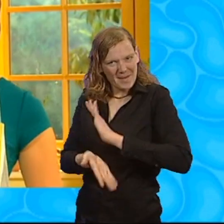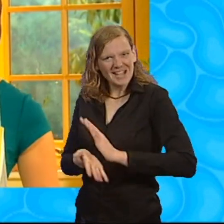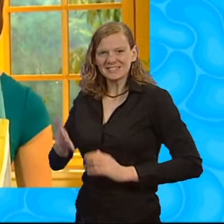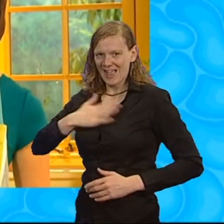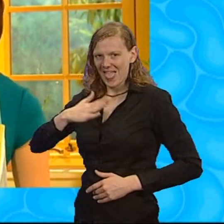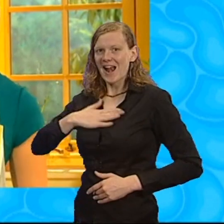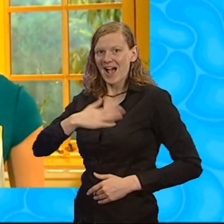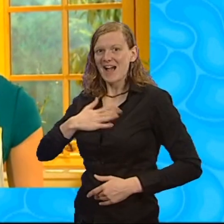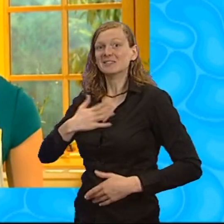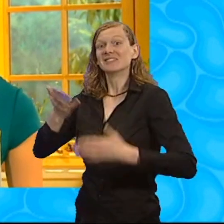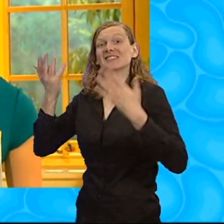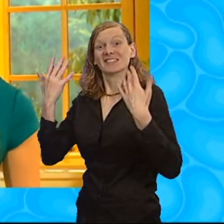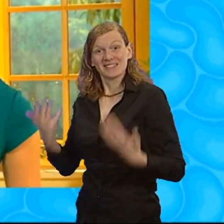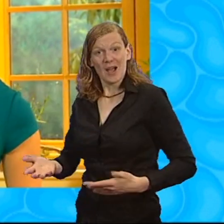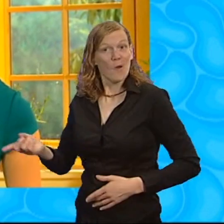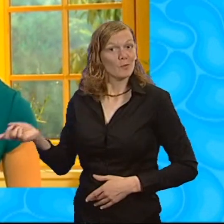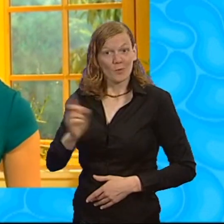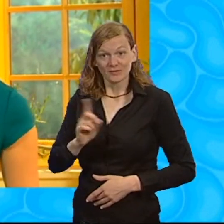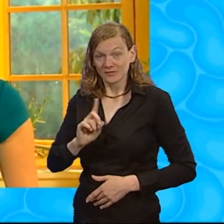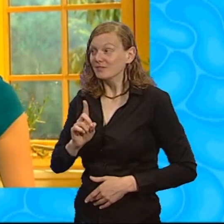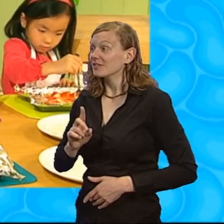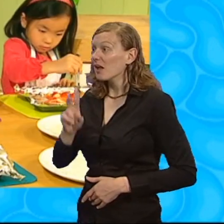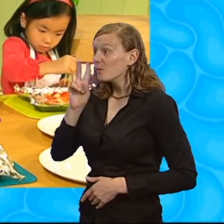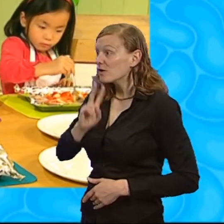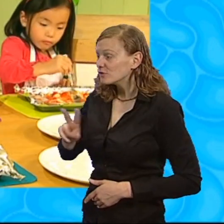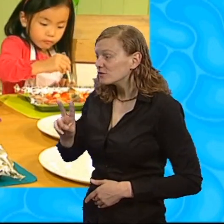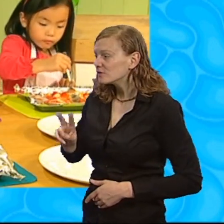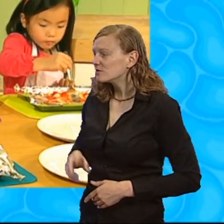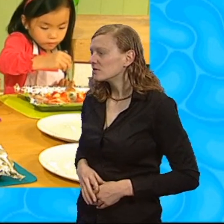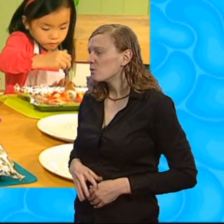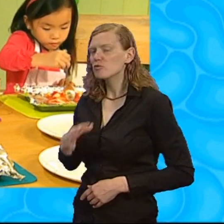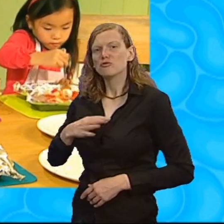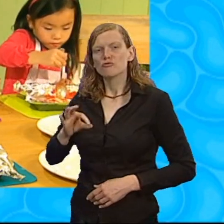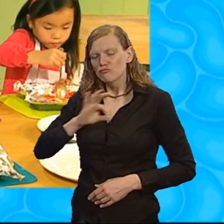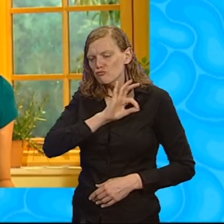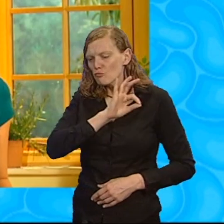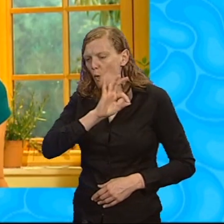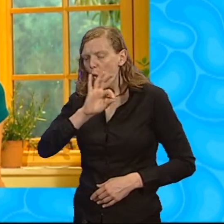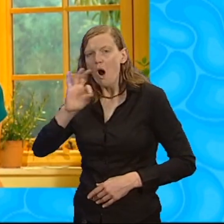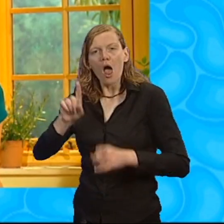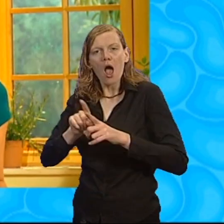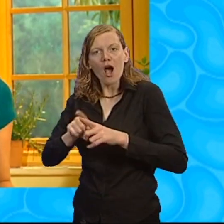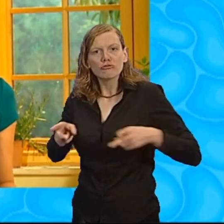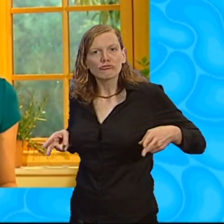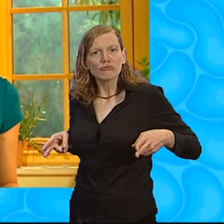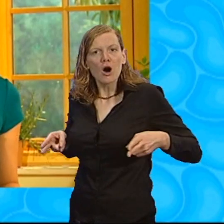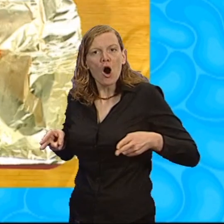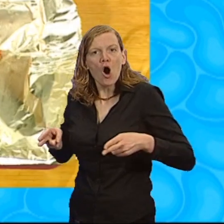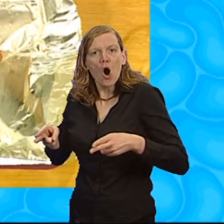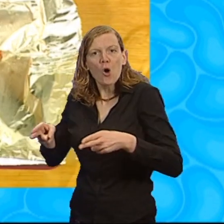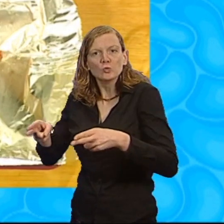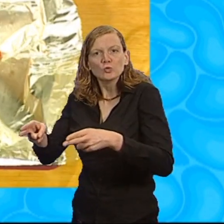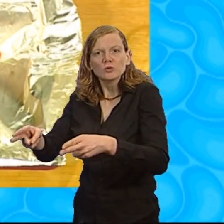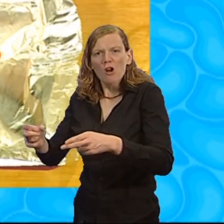And now, we're going to draw a line down the middle. It's a bit like a road, everyone. You ready? Who can make the sound of a car when they make the road?